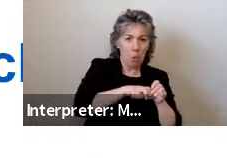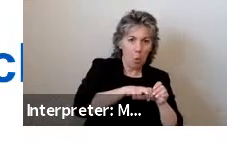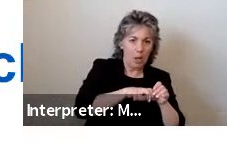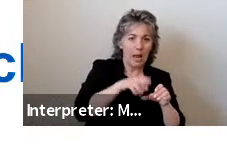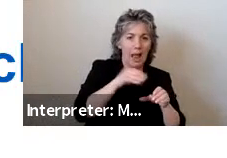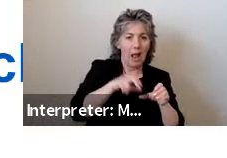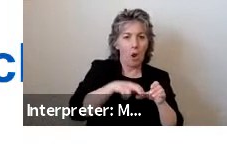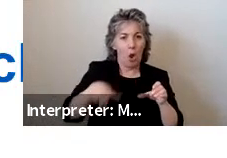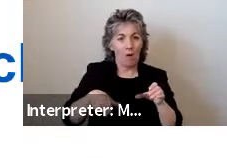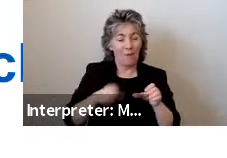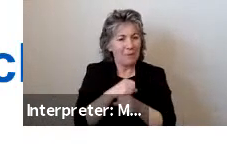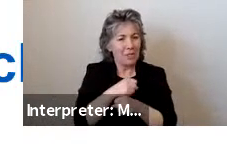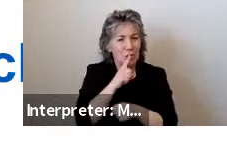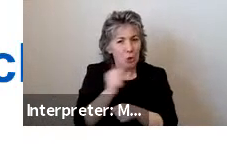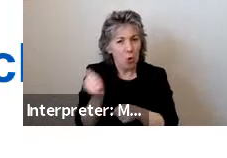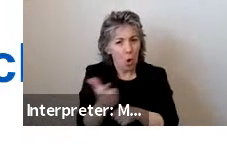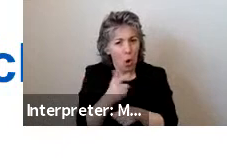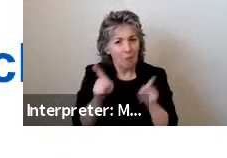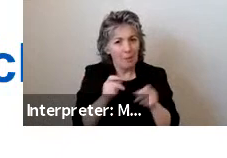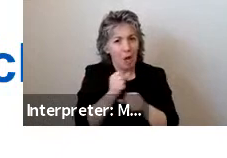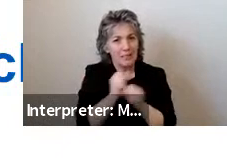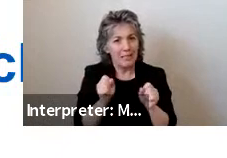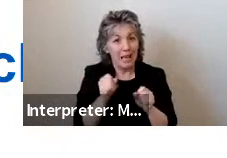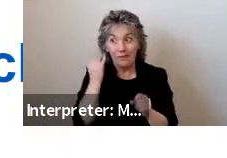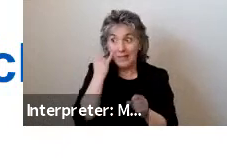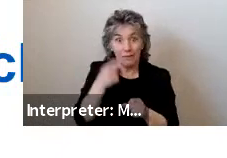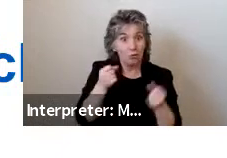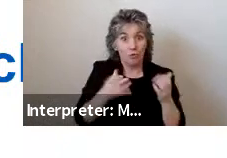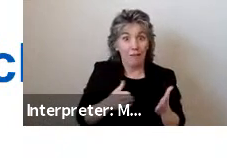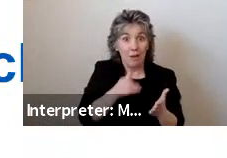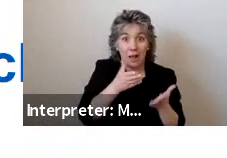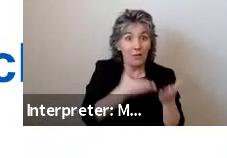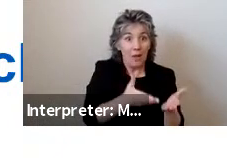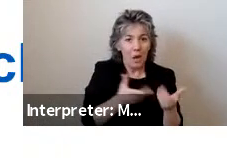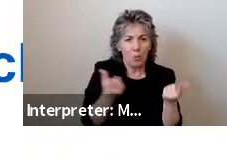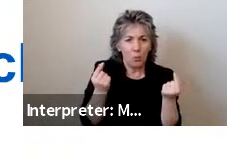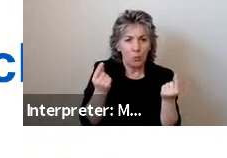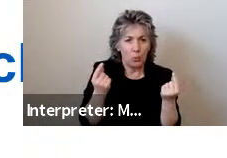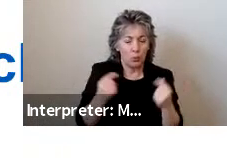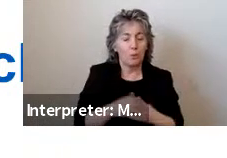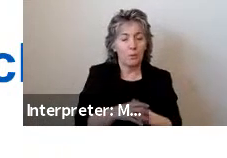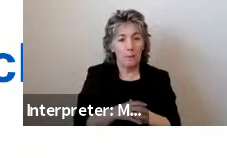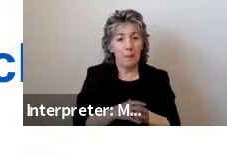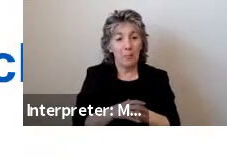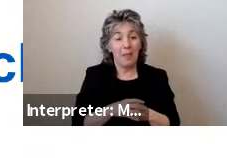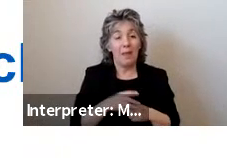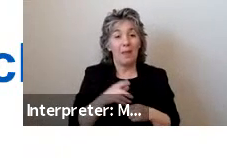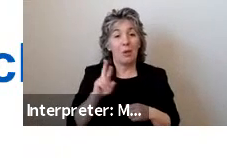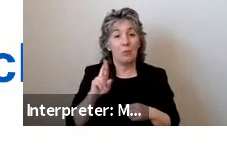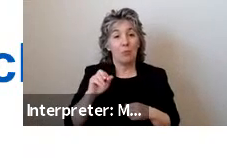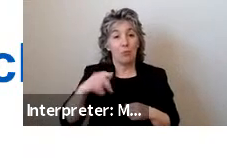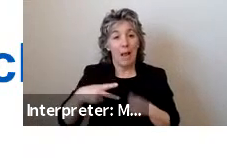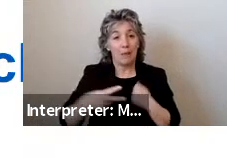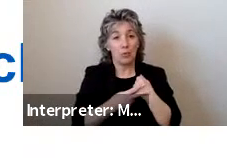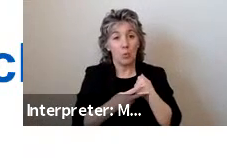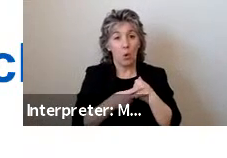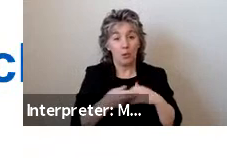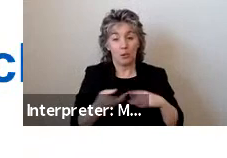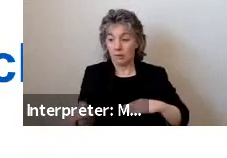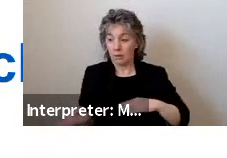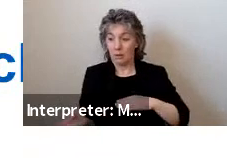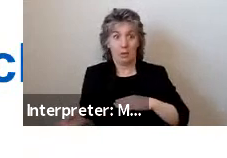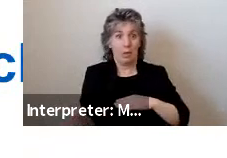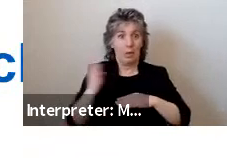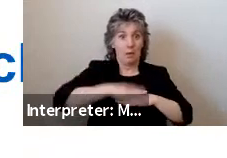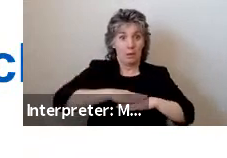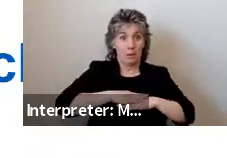passenger safety when no driver is available. Ramp storage areas in the floor sometimes compete with